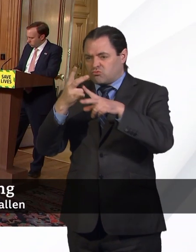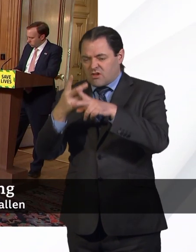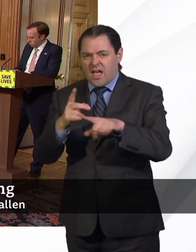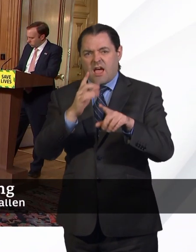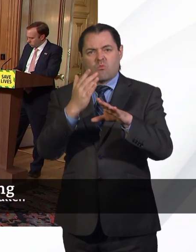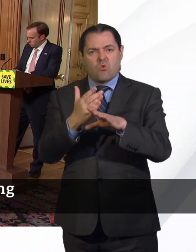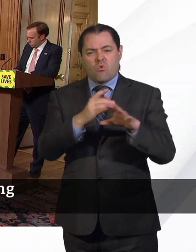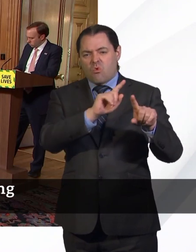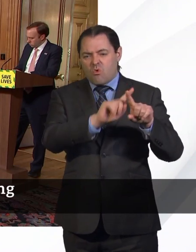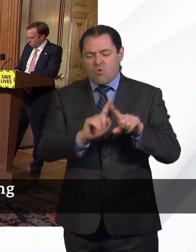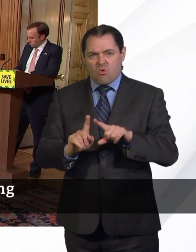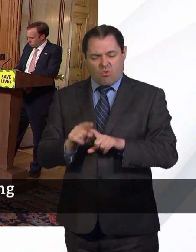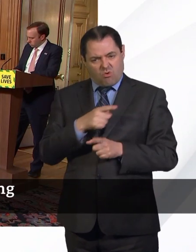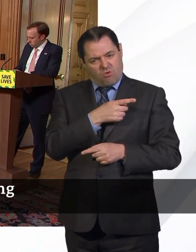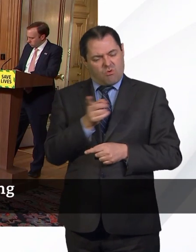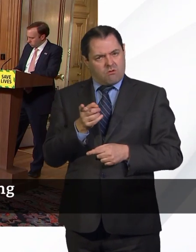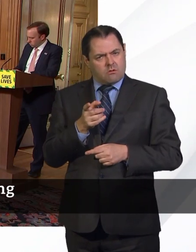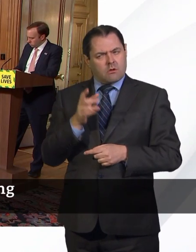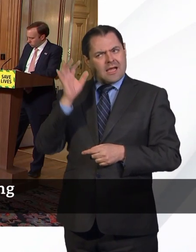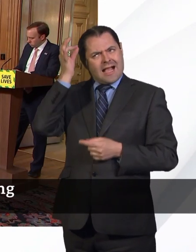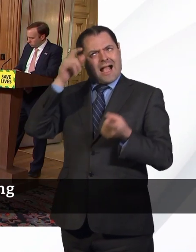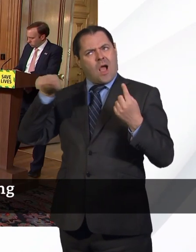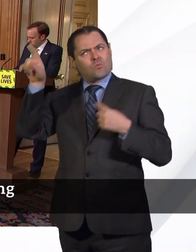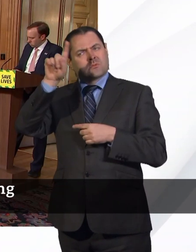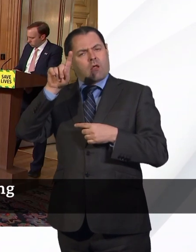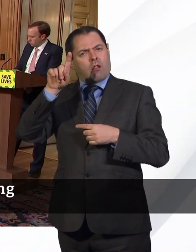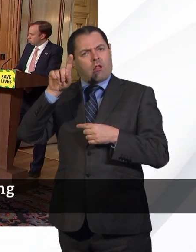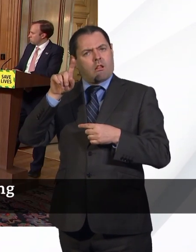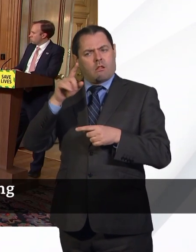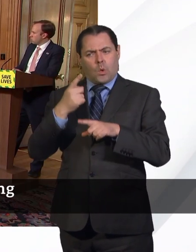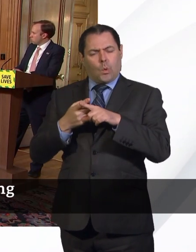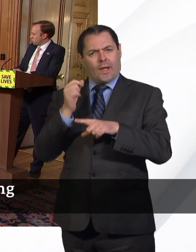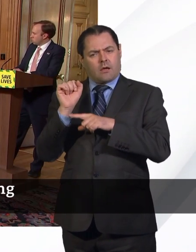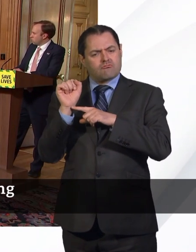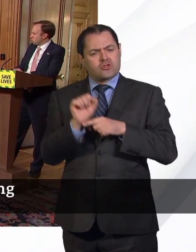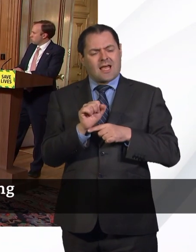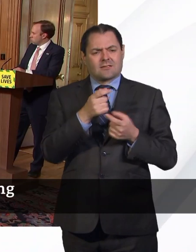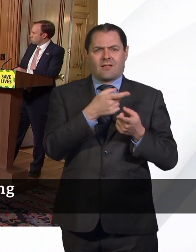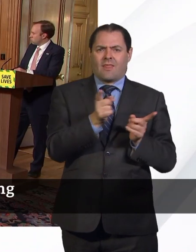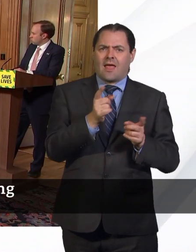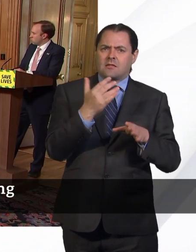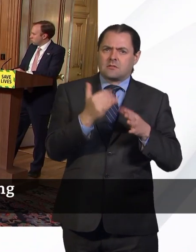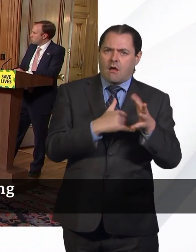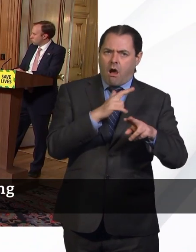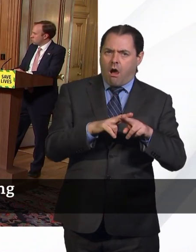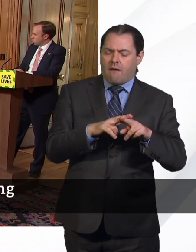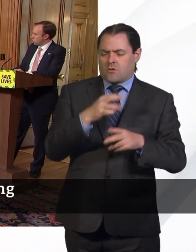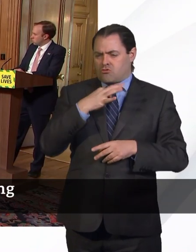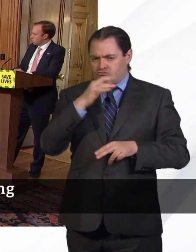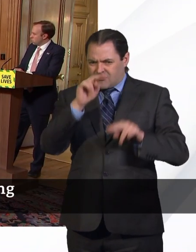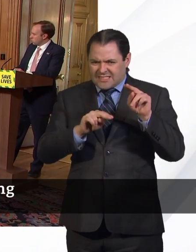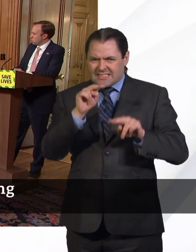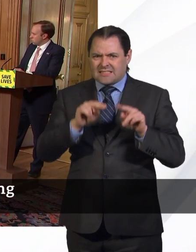local authorities around the country have been very quick to protect BME employees through things like risk assessments.